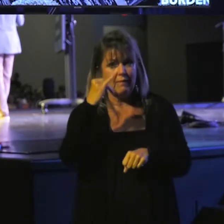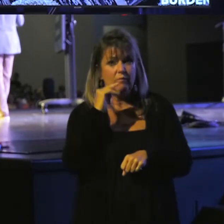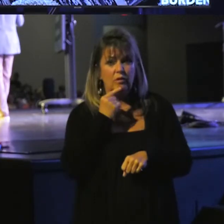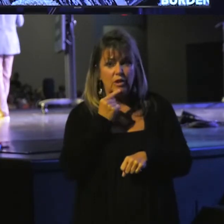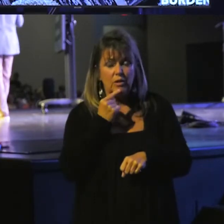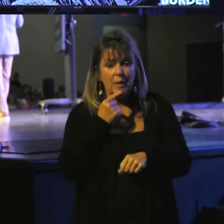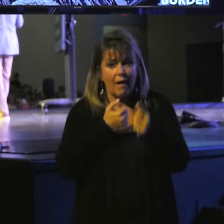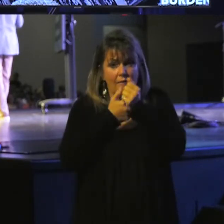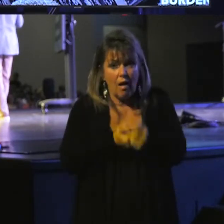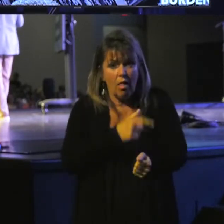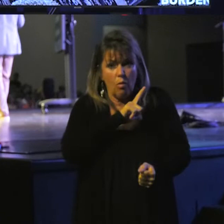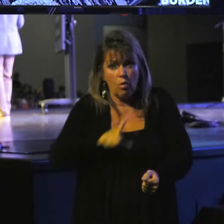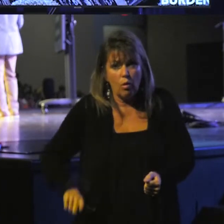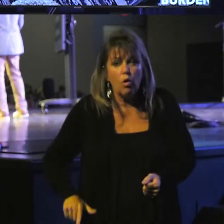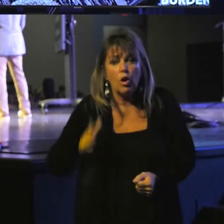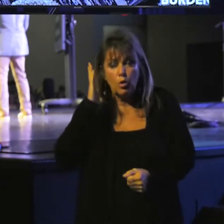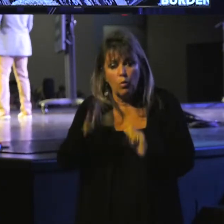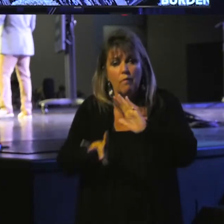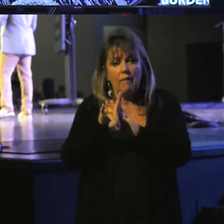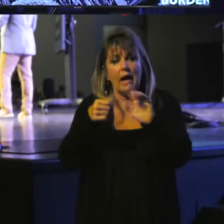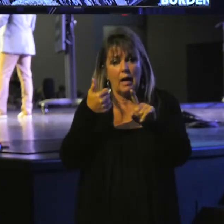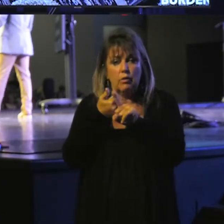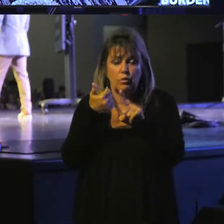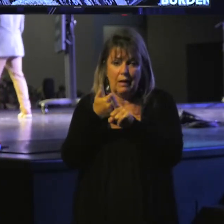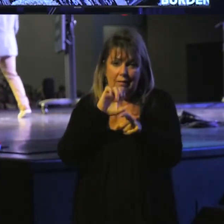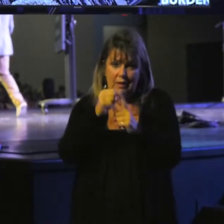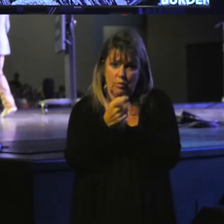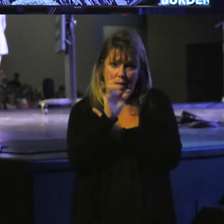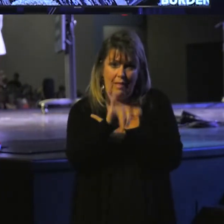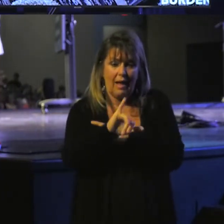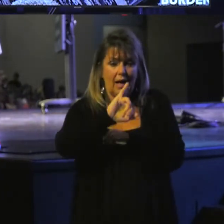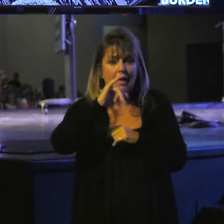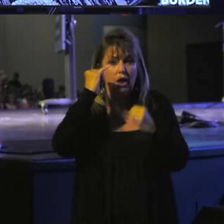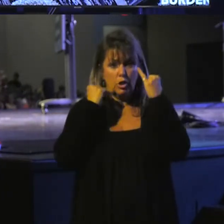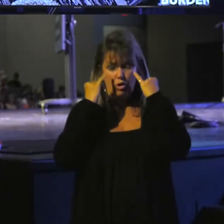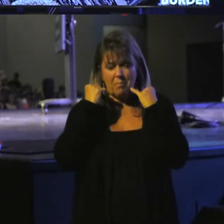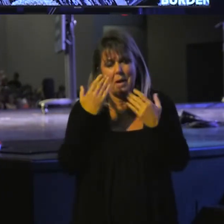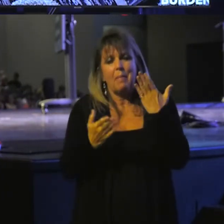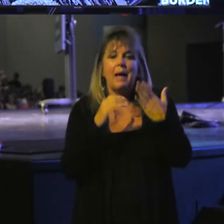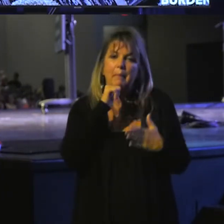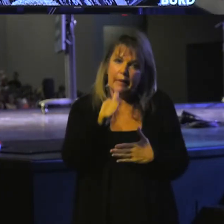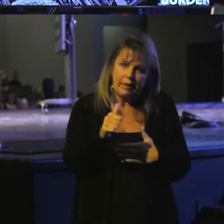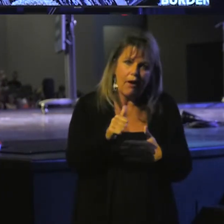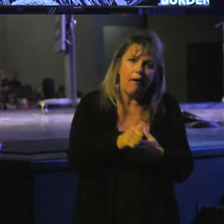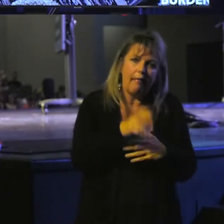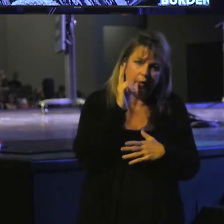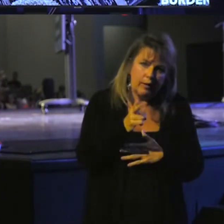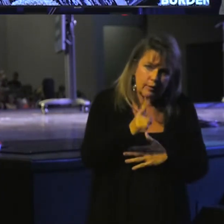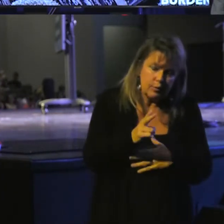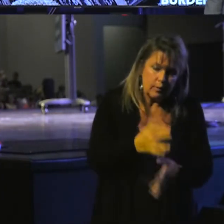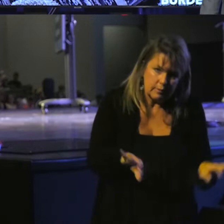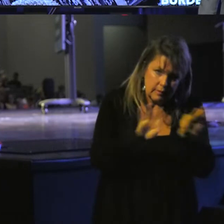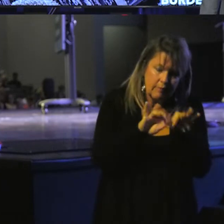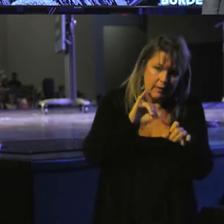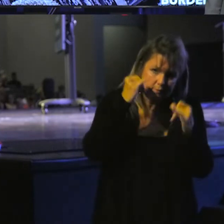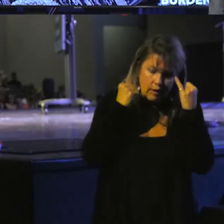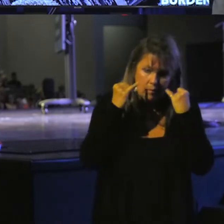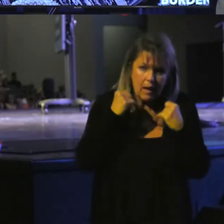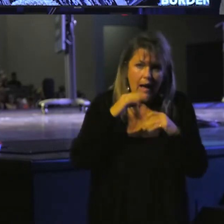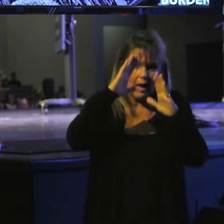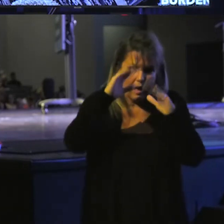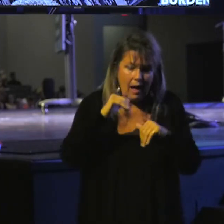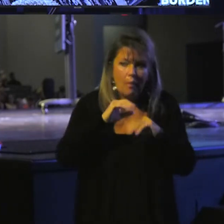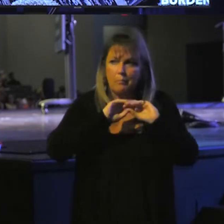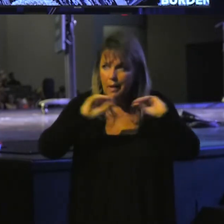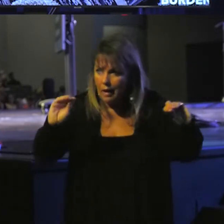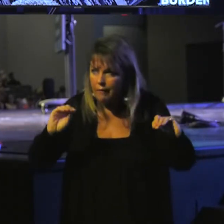serious about following the Lord, you will find yourselves in situations like Jeremiah. Maybe not with the historical significance of Jeremiah. I hope and pray